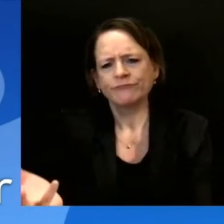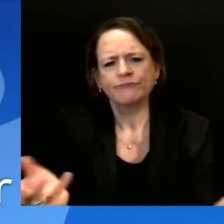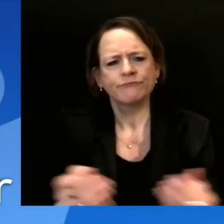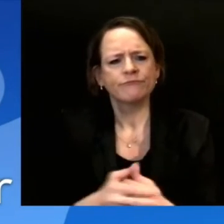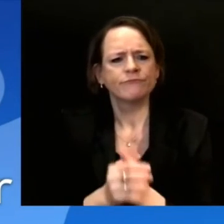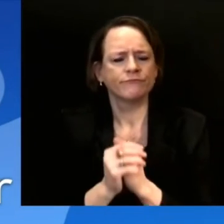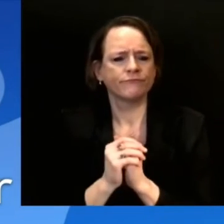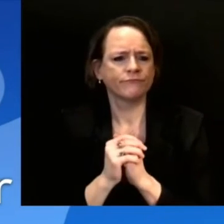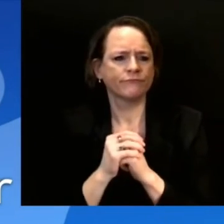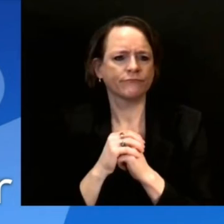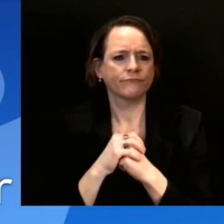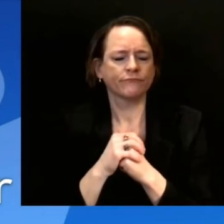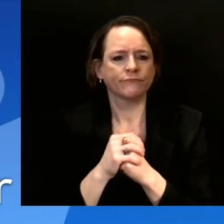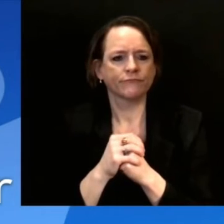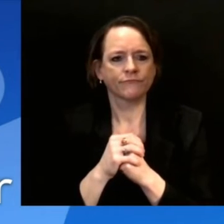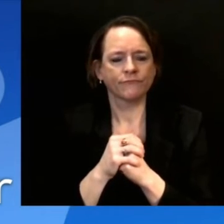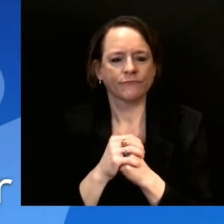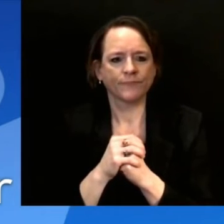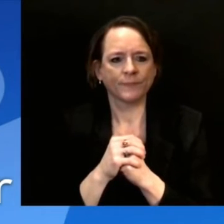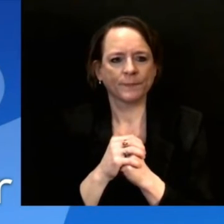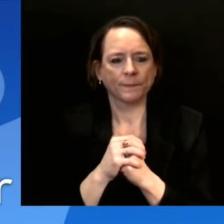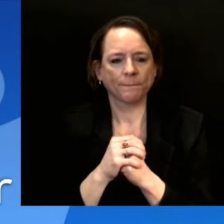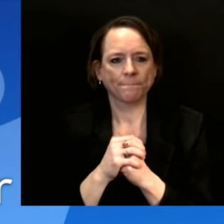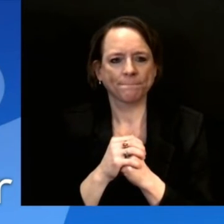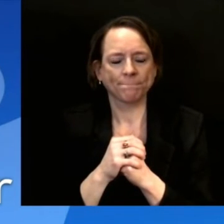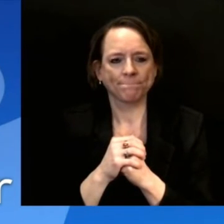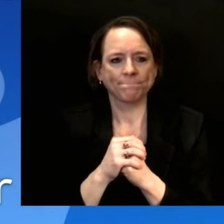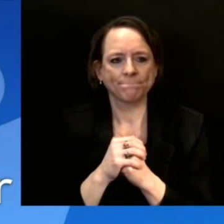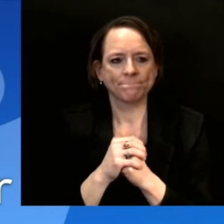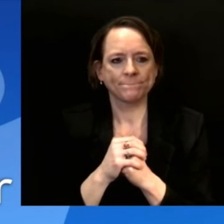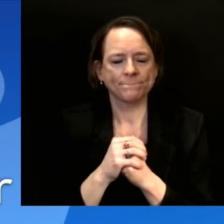Spaulding, Thomson Reuters. Rebecca Spaulding.